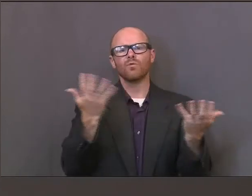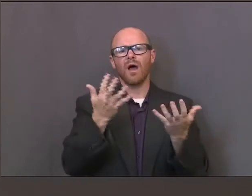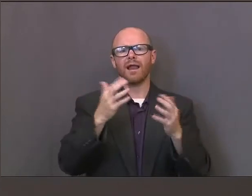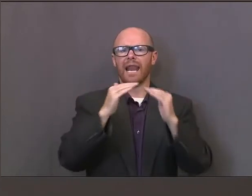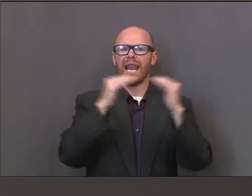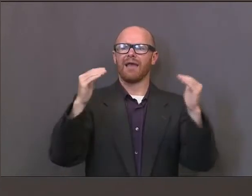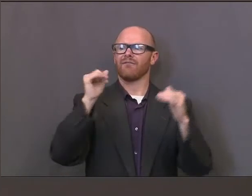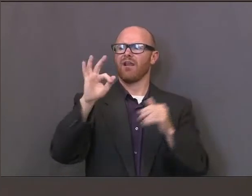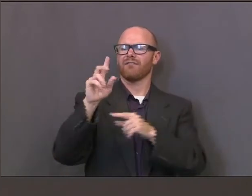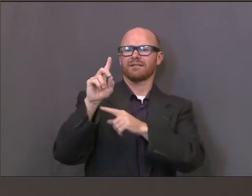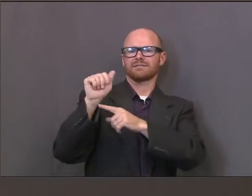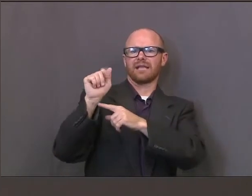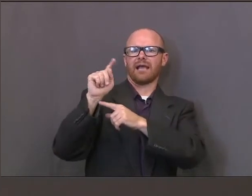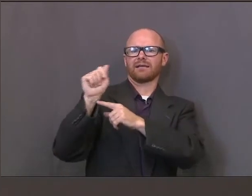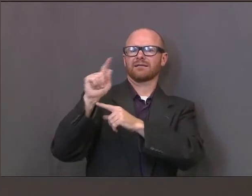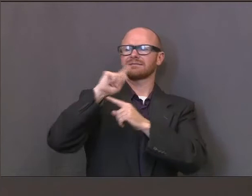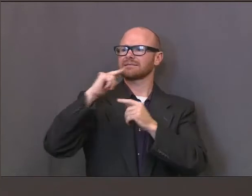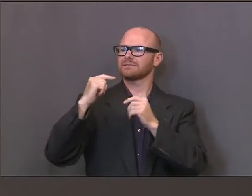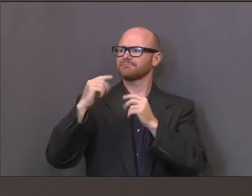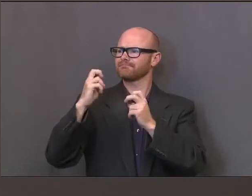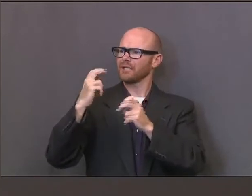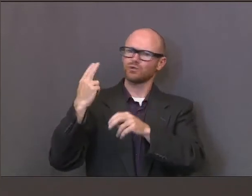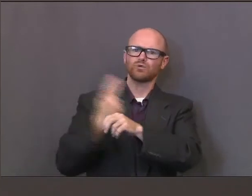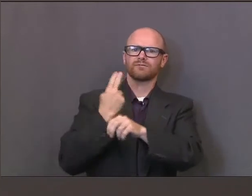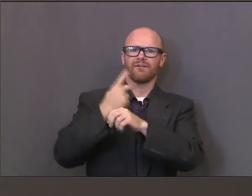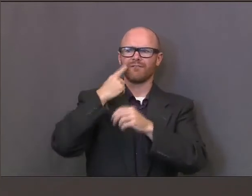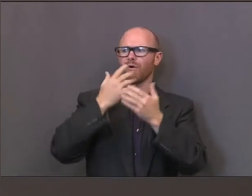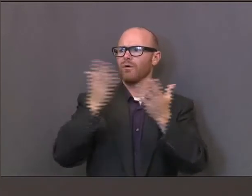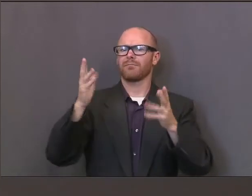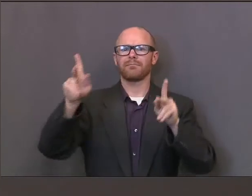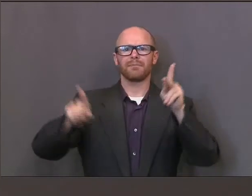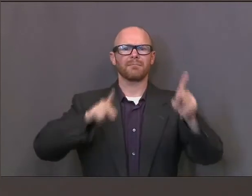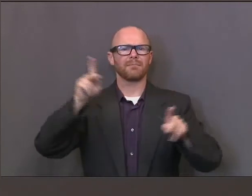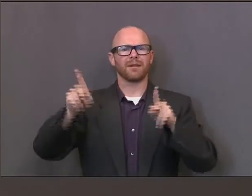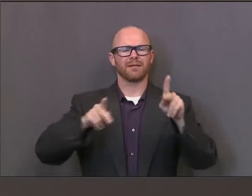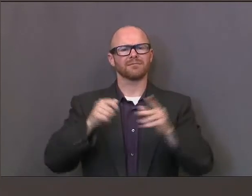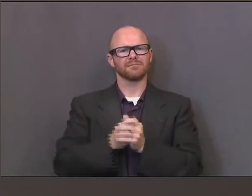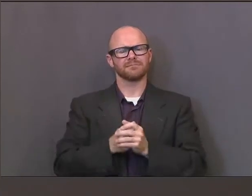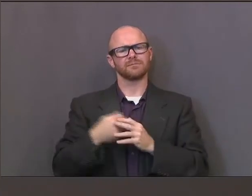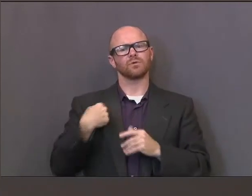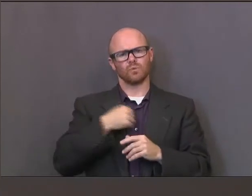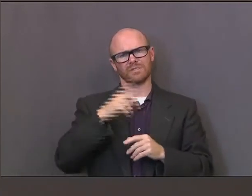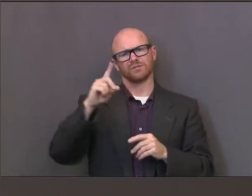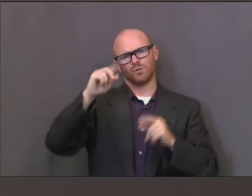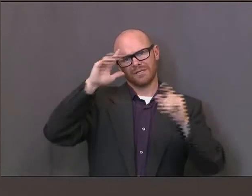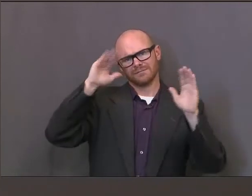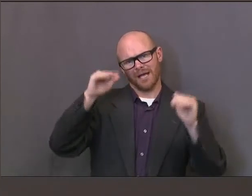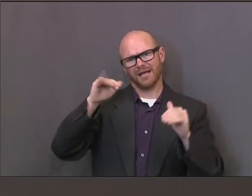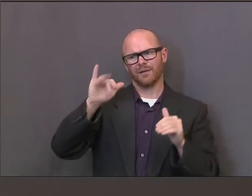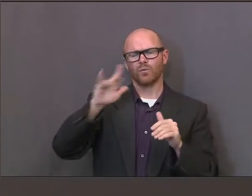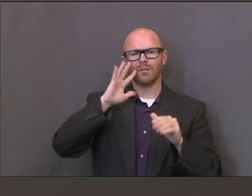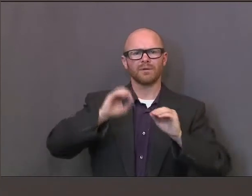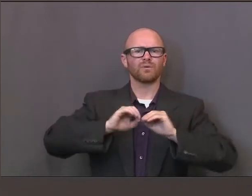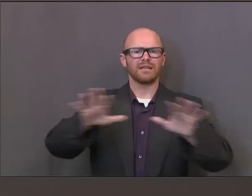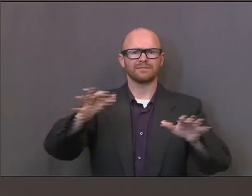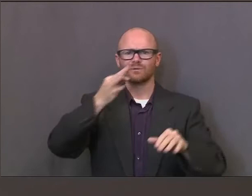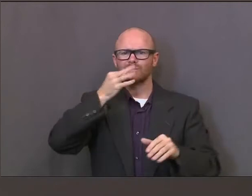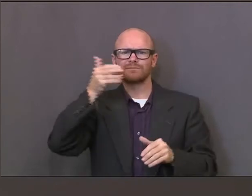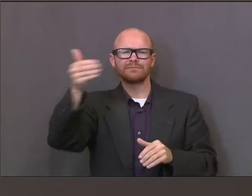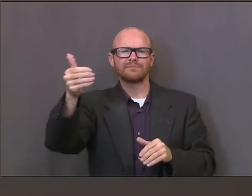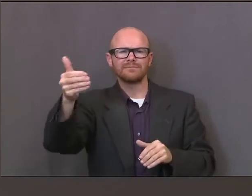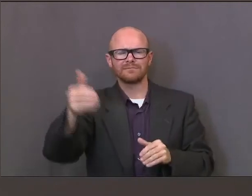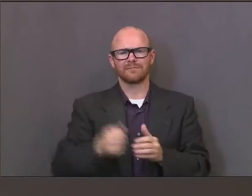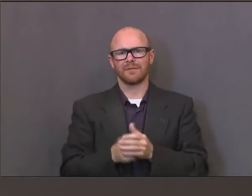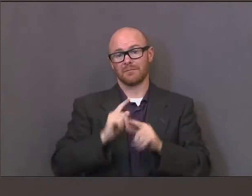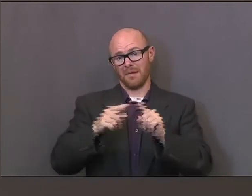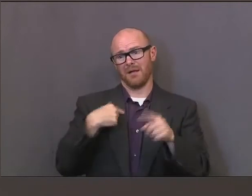would be most useful to the public to release publicly. So we do expect that data to be released in the coming weeks, but we really